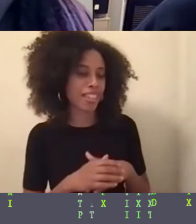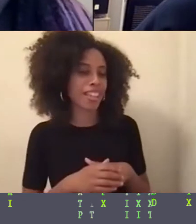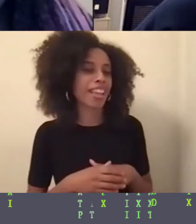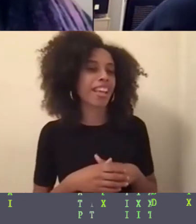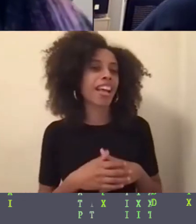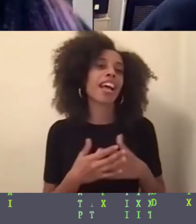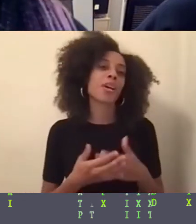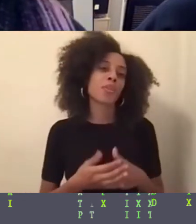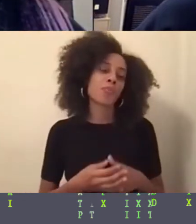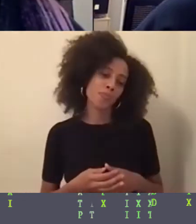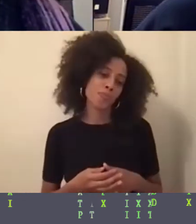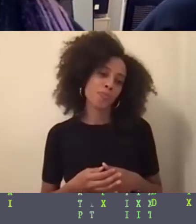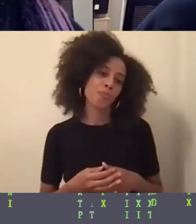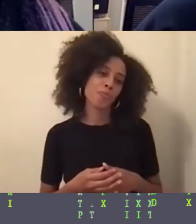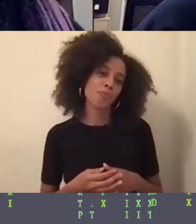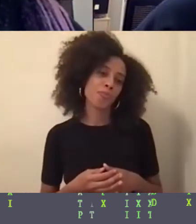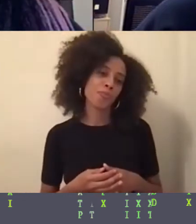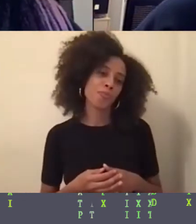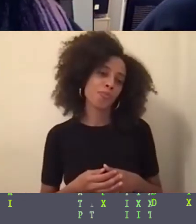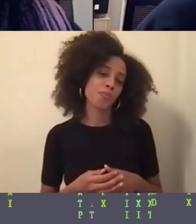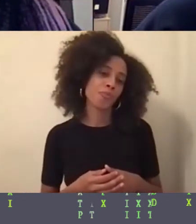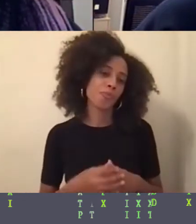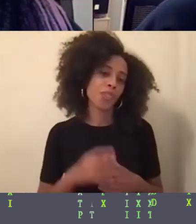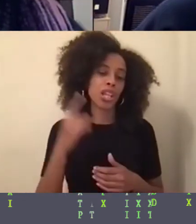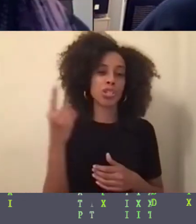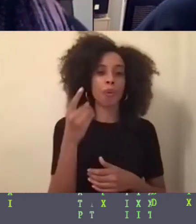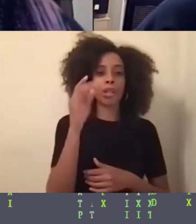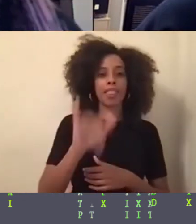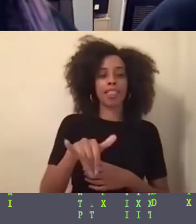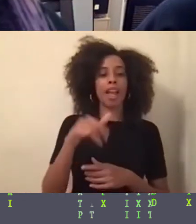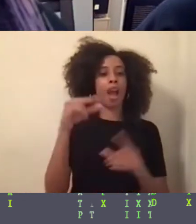Uh, it's always that word, right?